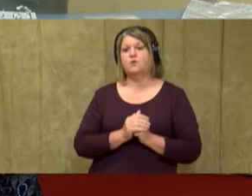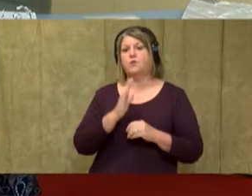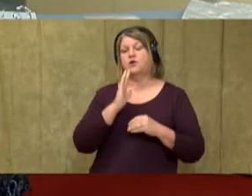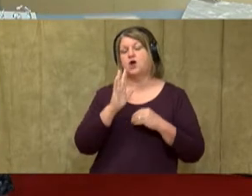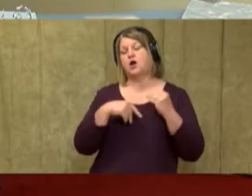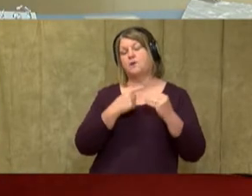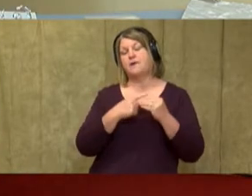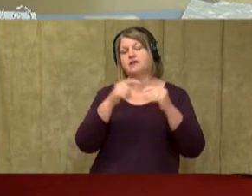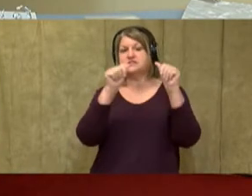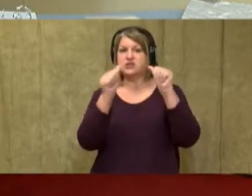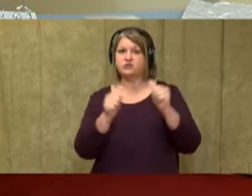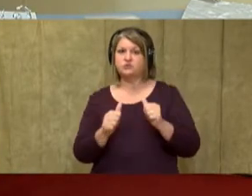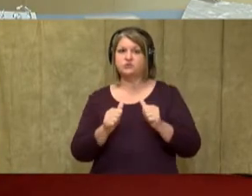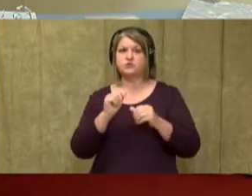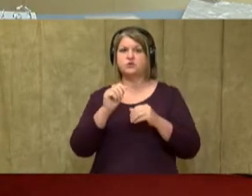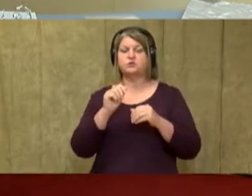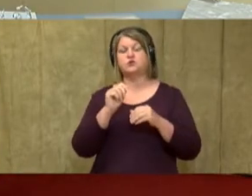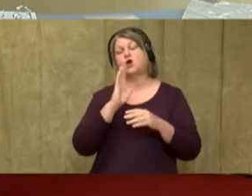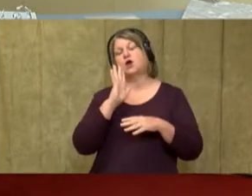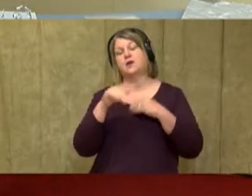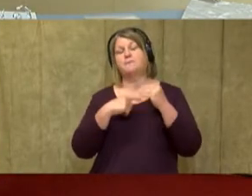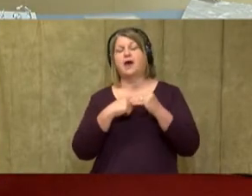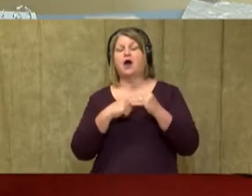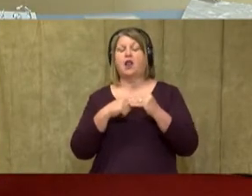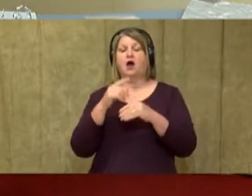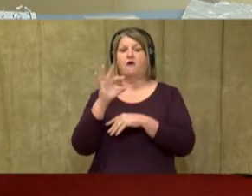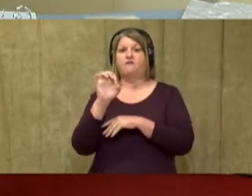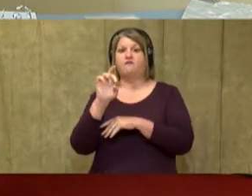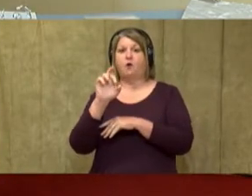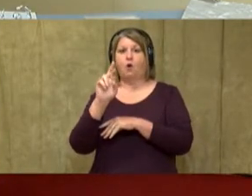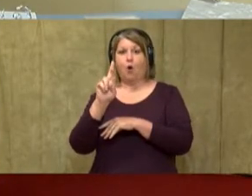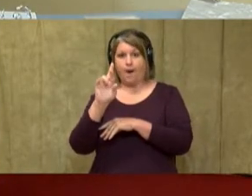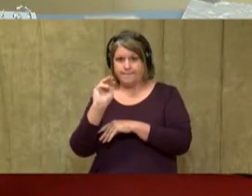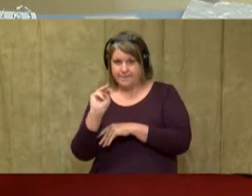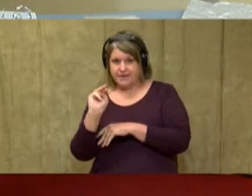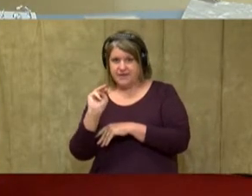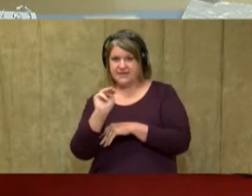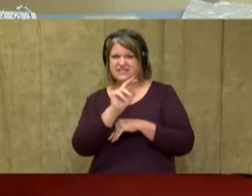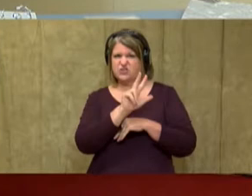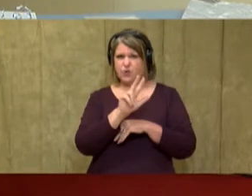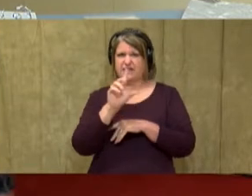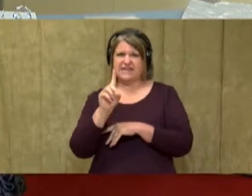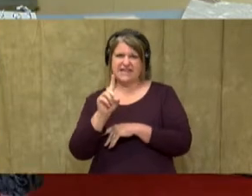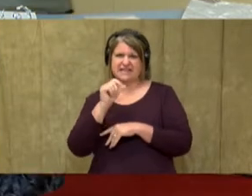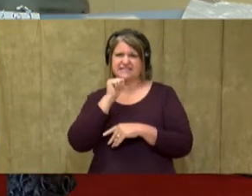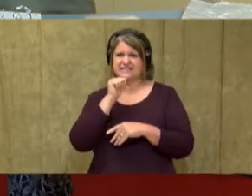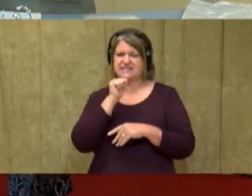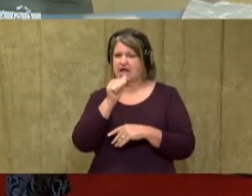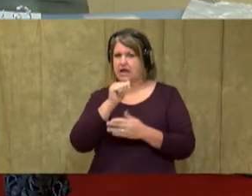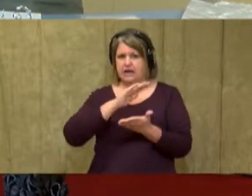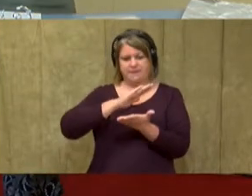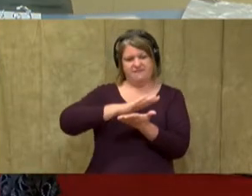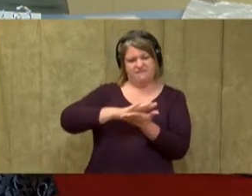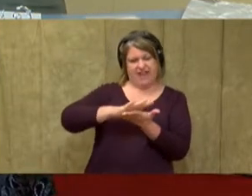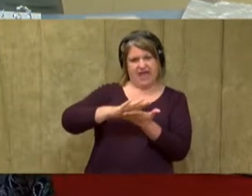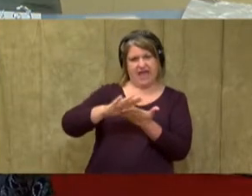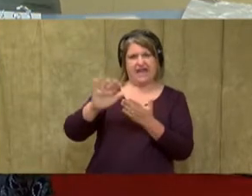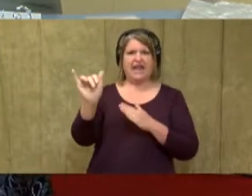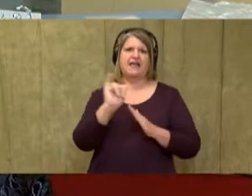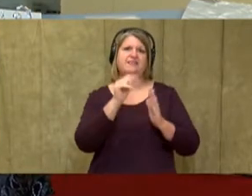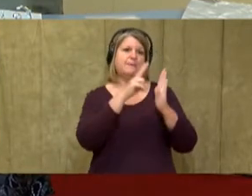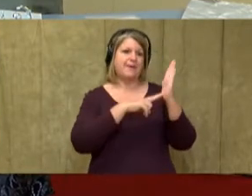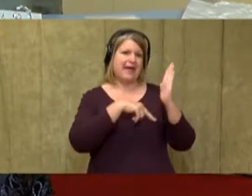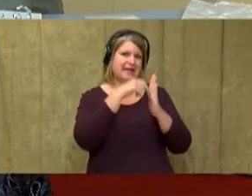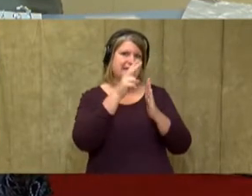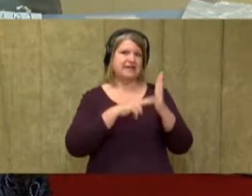talking about a form. A form is something that's three-dimensional. It's not going to be flat like we did last week with our painting. It's